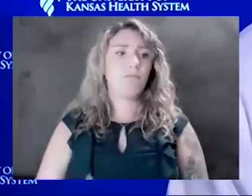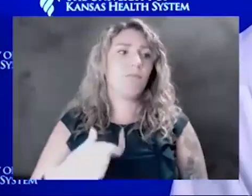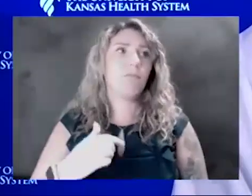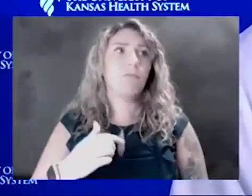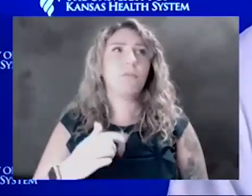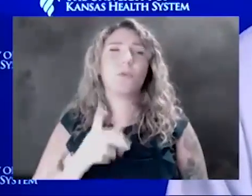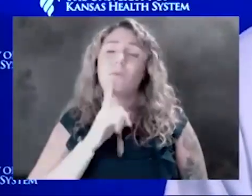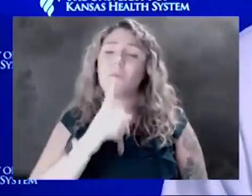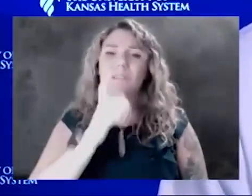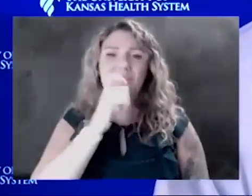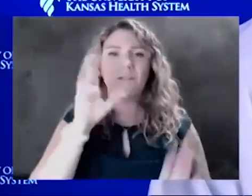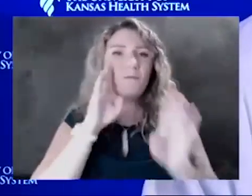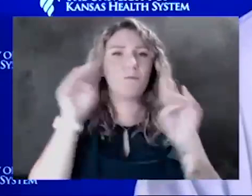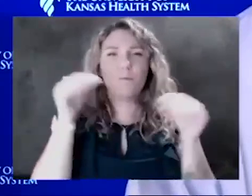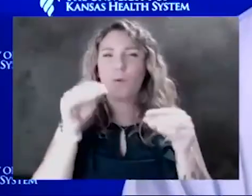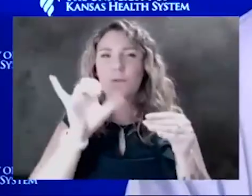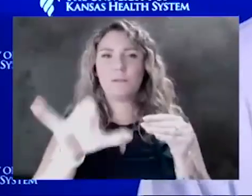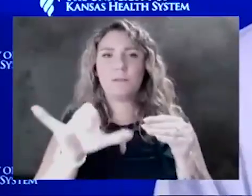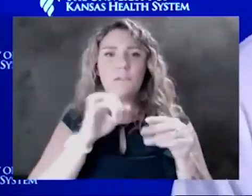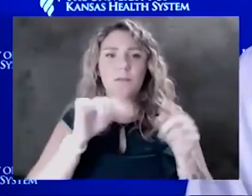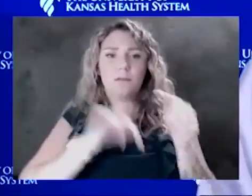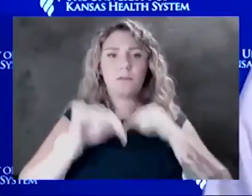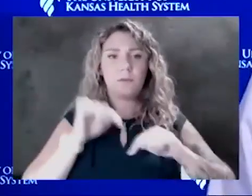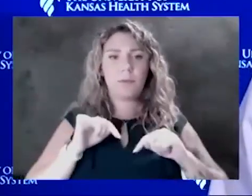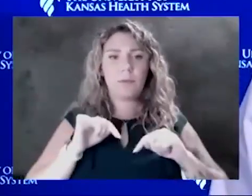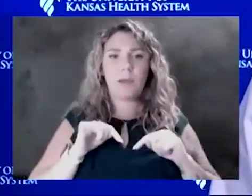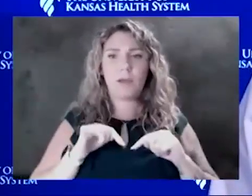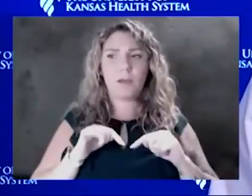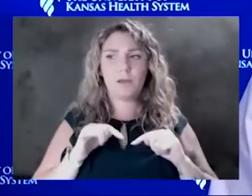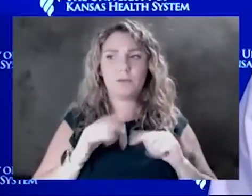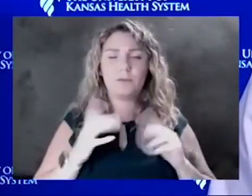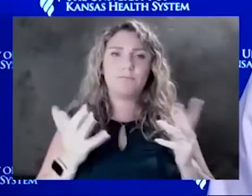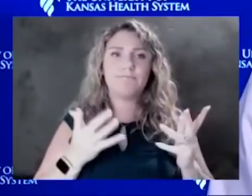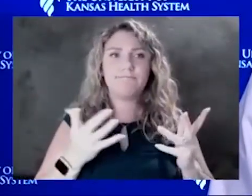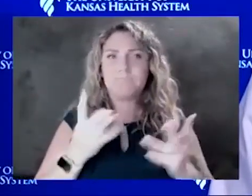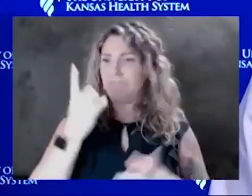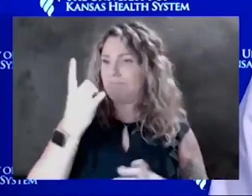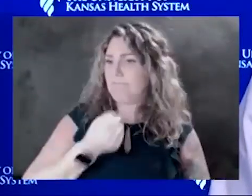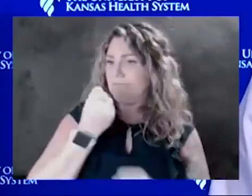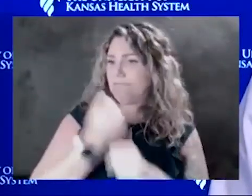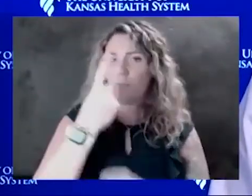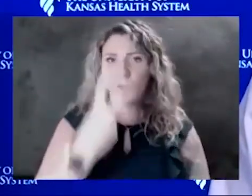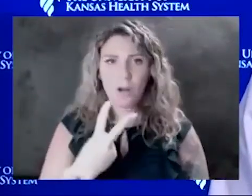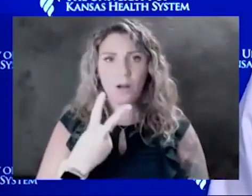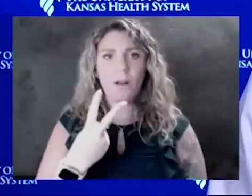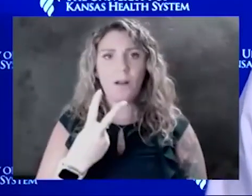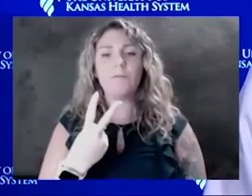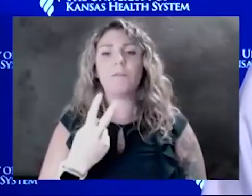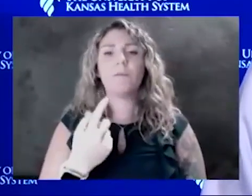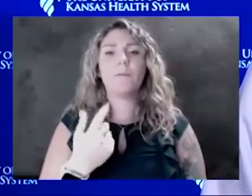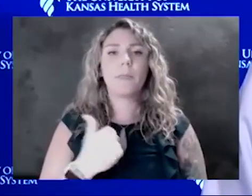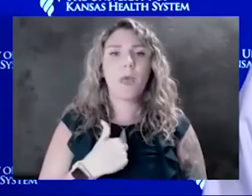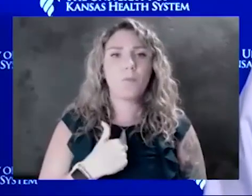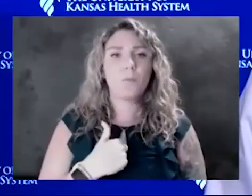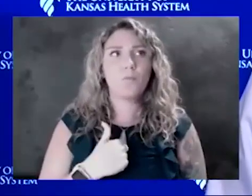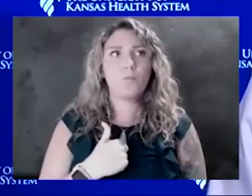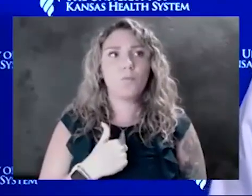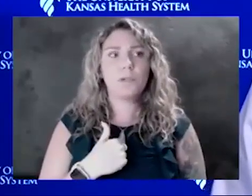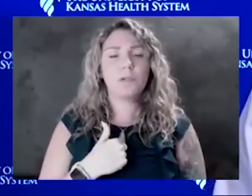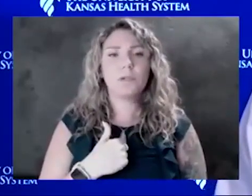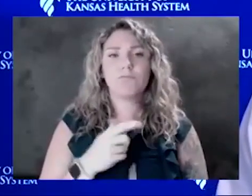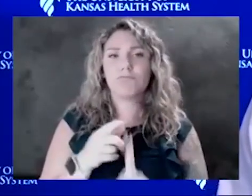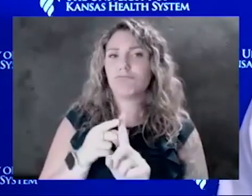we're kind of going back to what we've done the past year and a half. I would certainly defer to our experts,